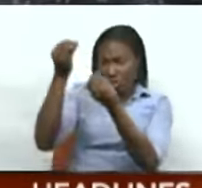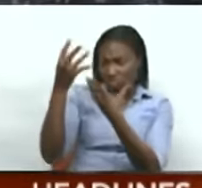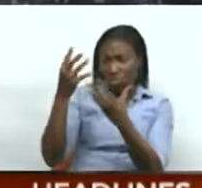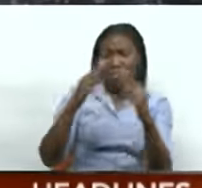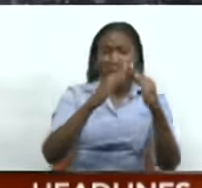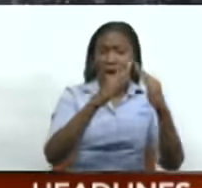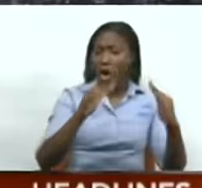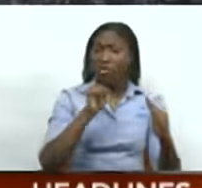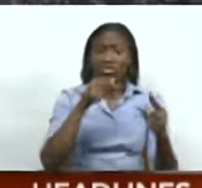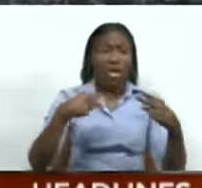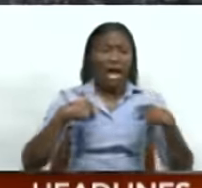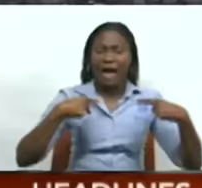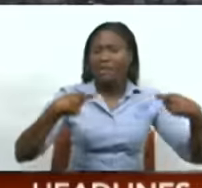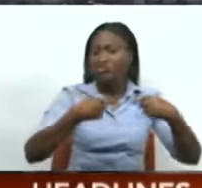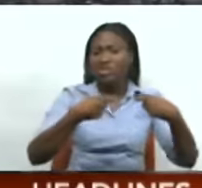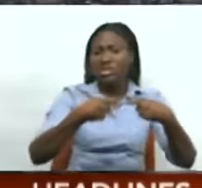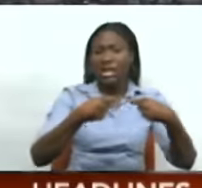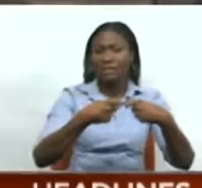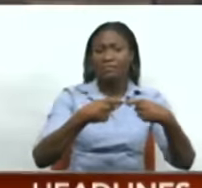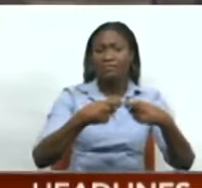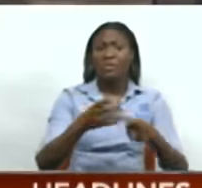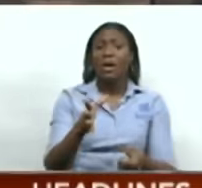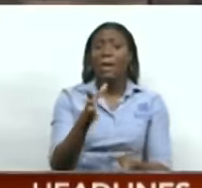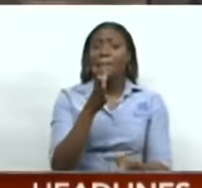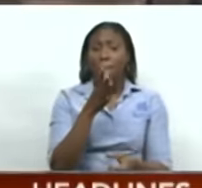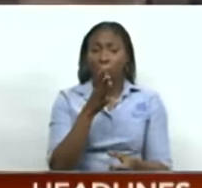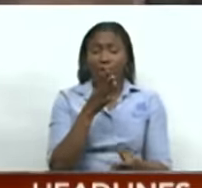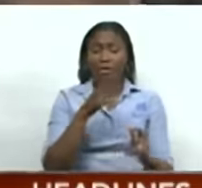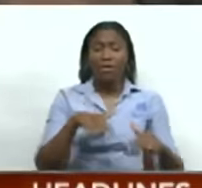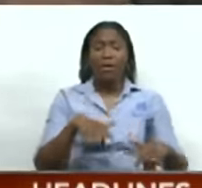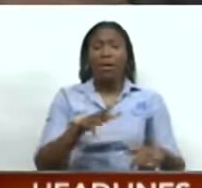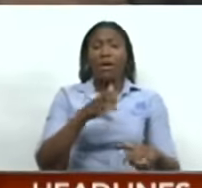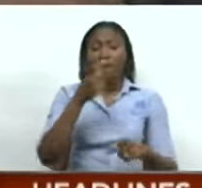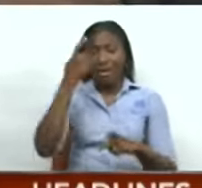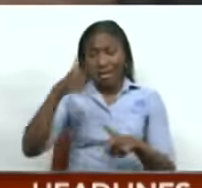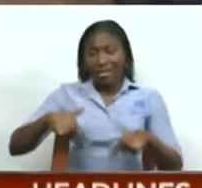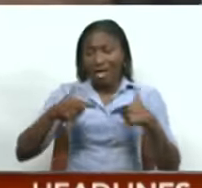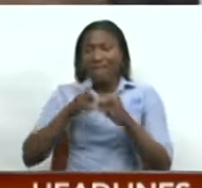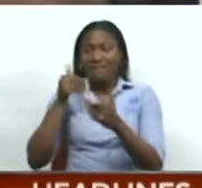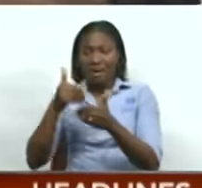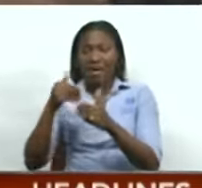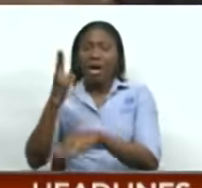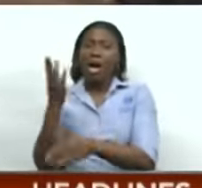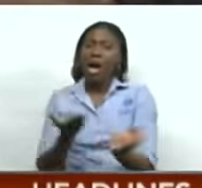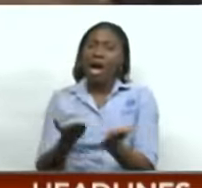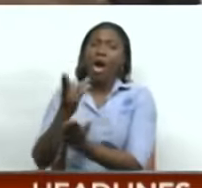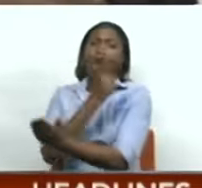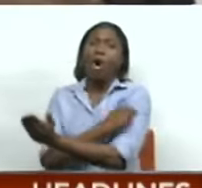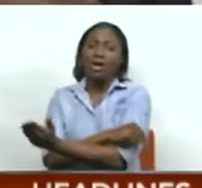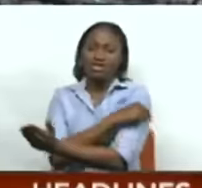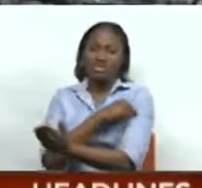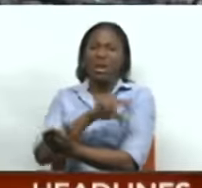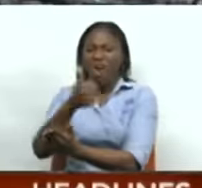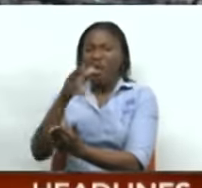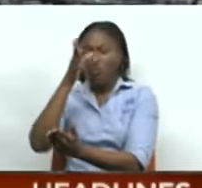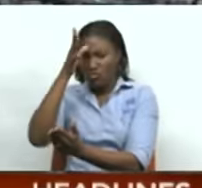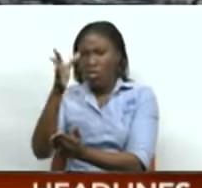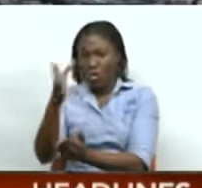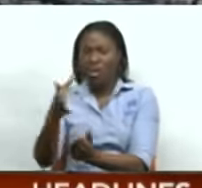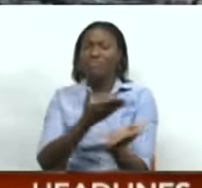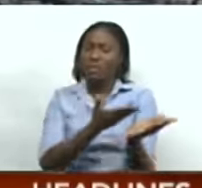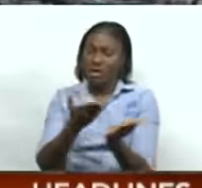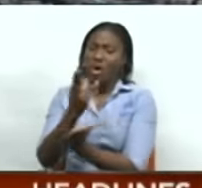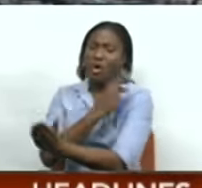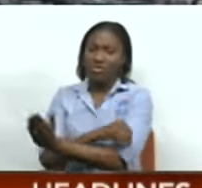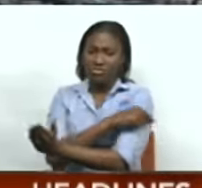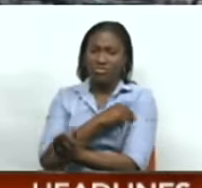house did not have electricity. Ramadar's mother, who lives close by, has been hospitalized since last week. Someone who knew the family claimed